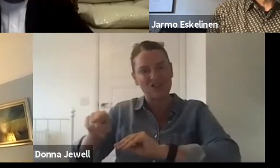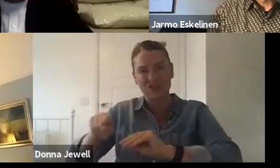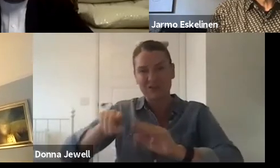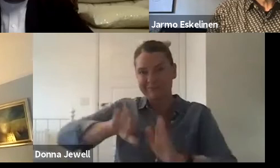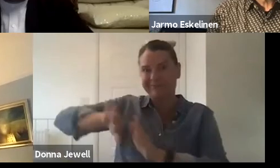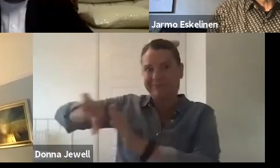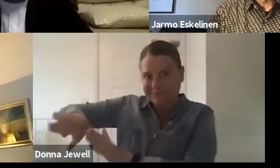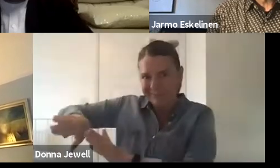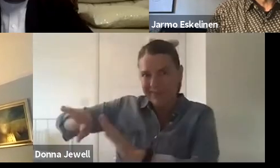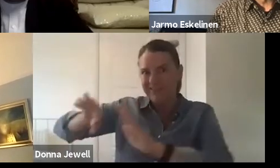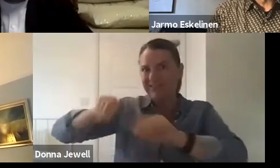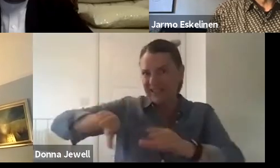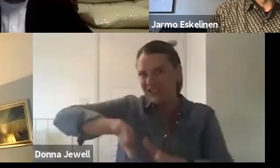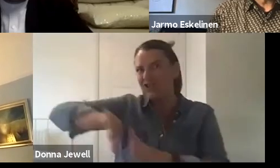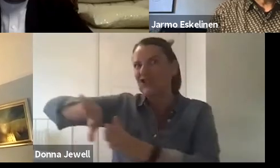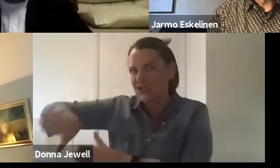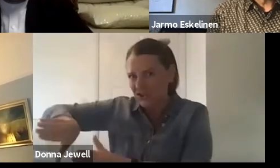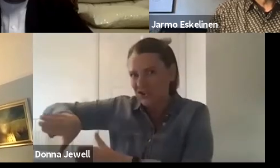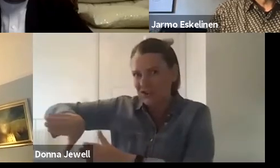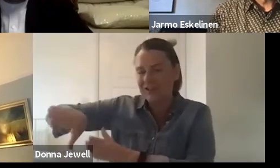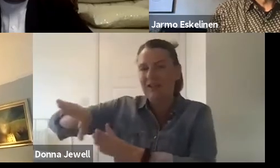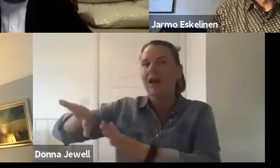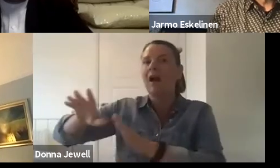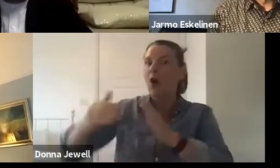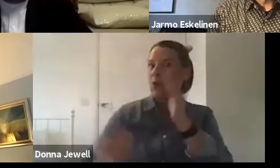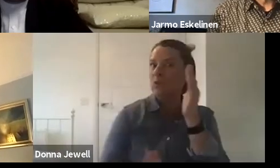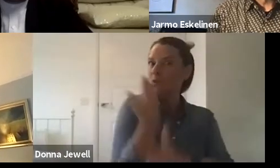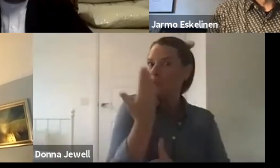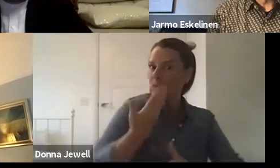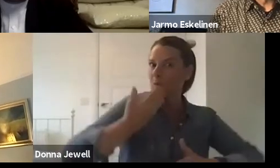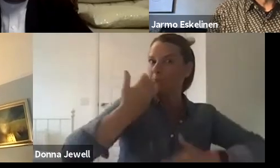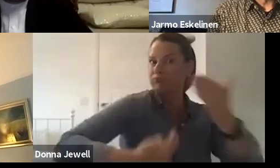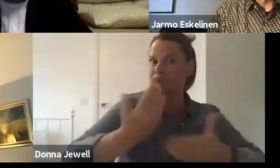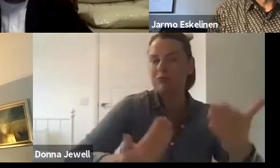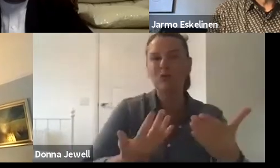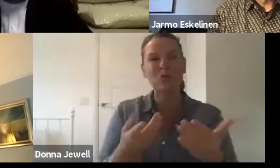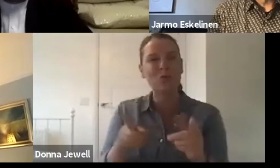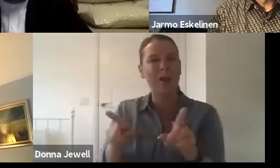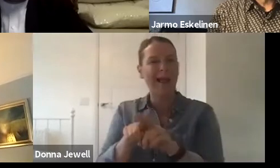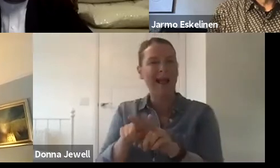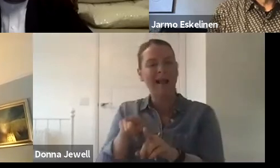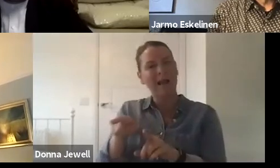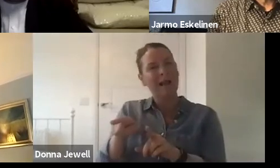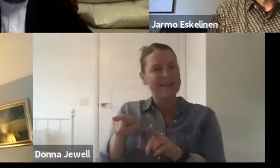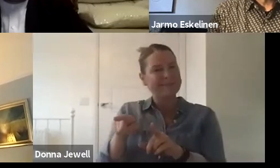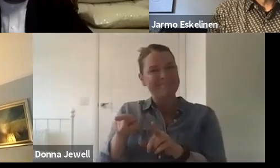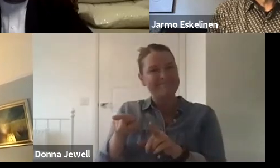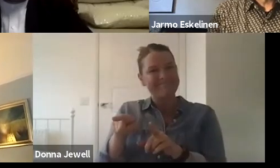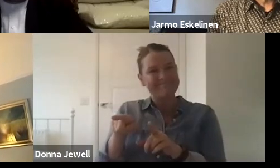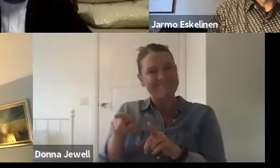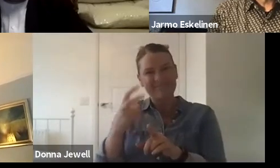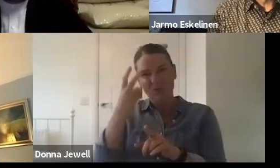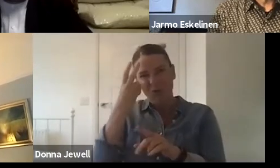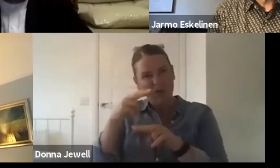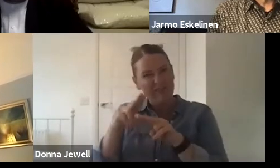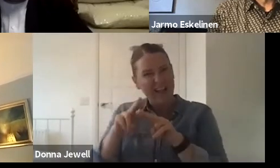and letting things gracefully be shut down or let go of and thinking about what those people